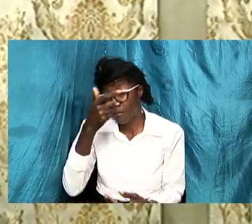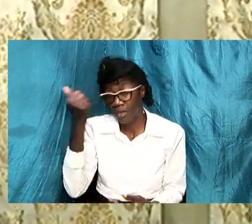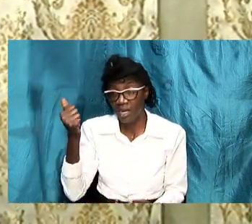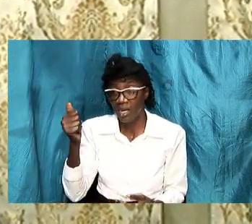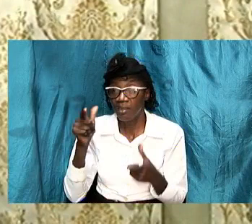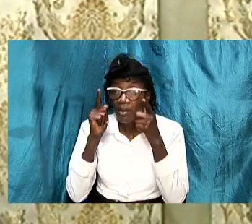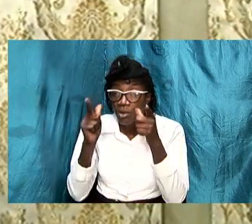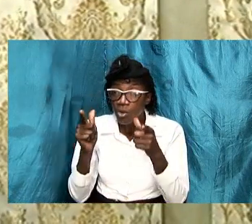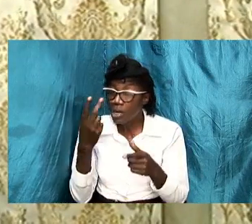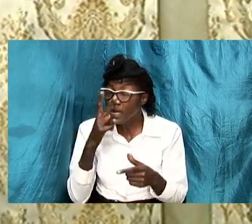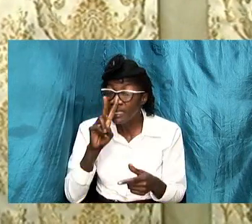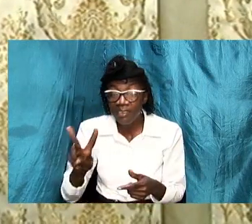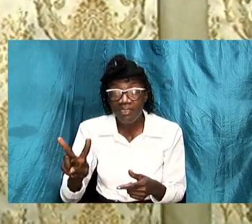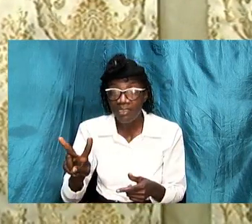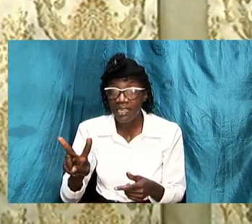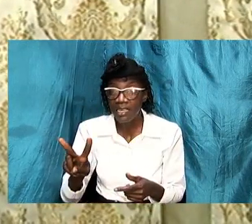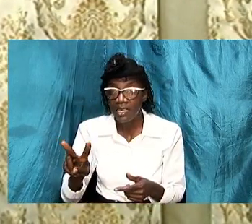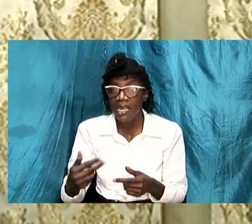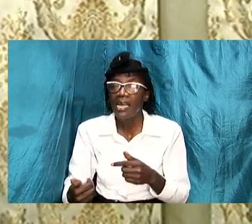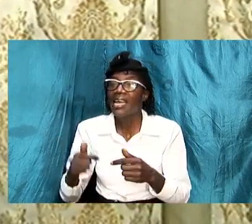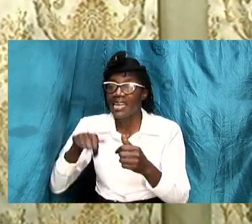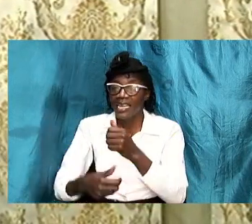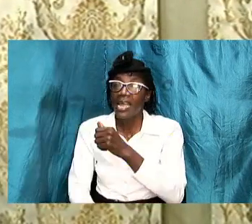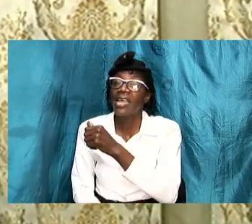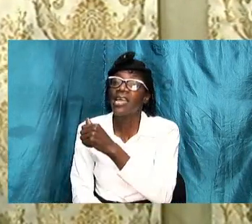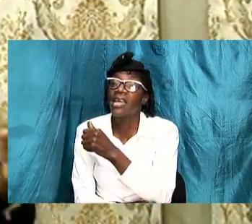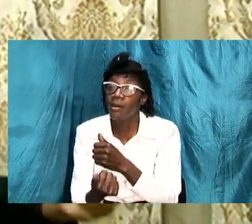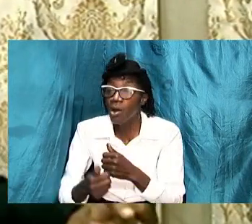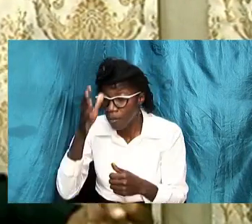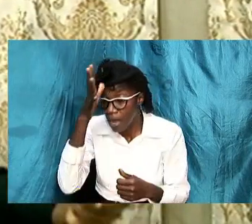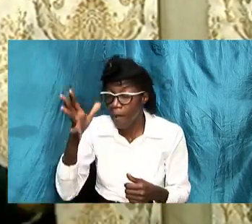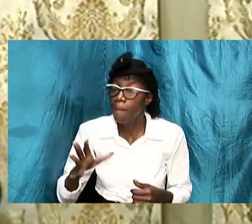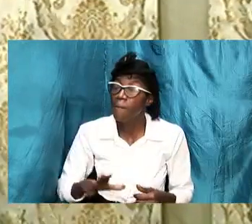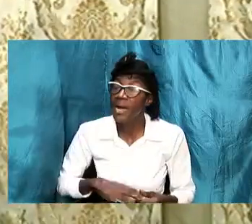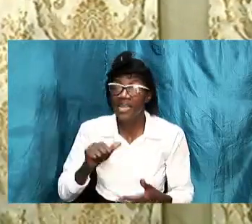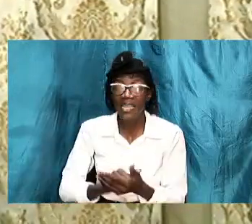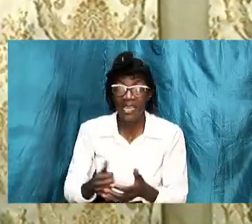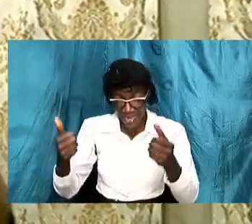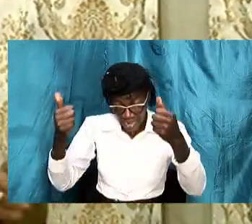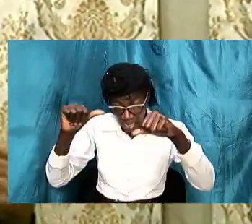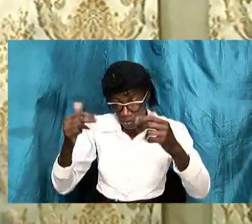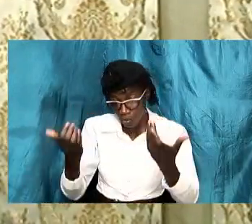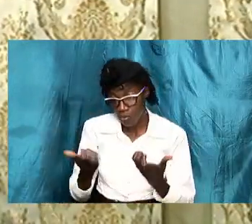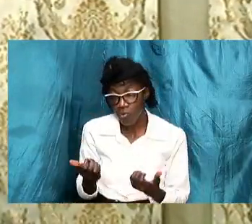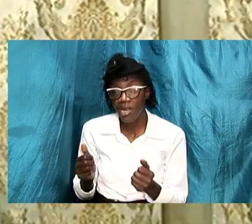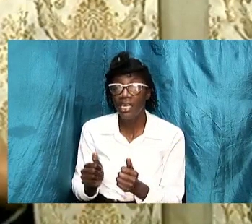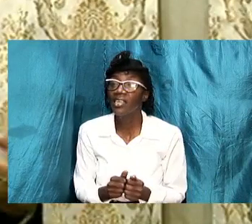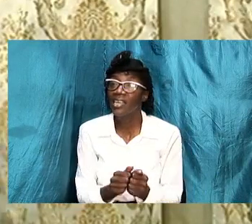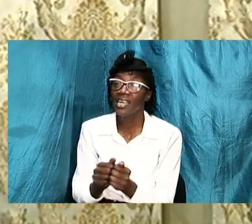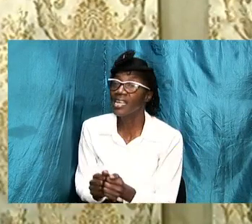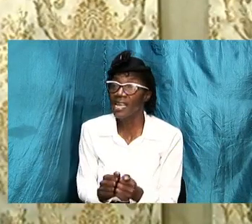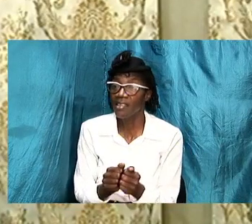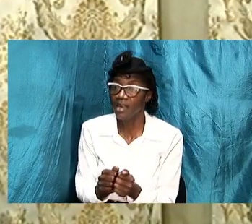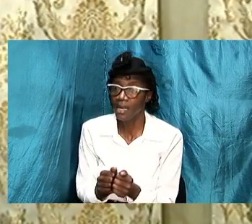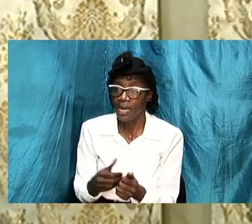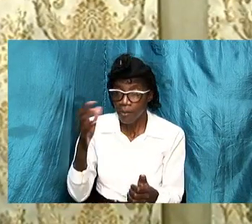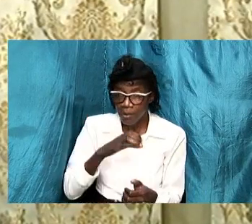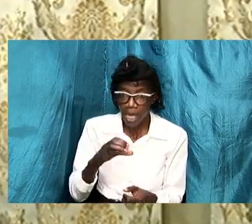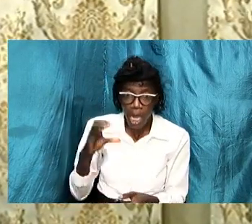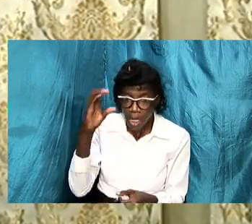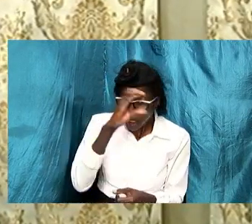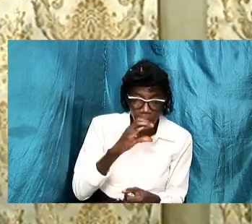looked and see in abraham a man that was able to bring together he took seriously